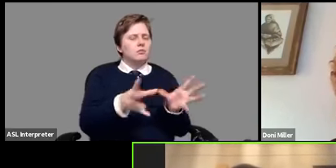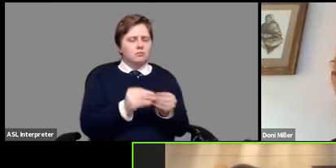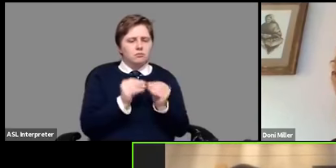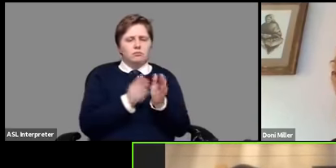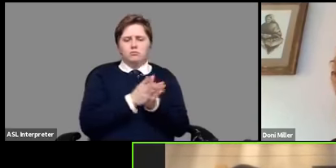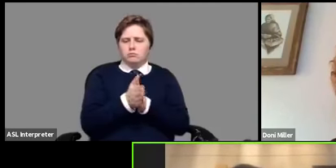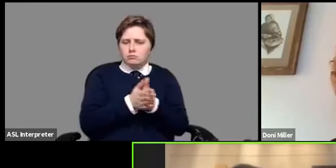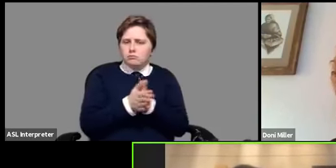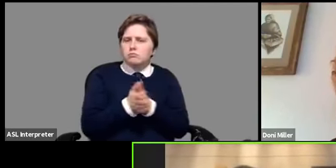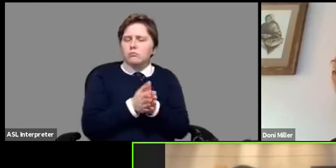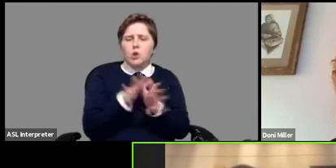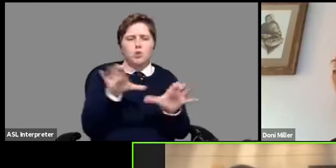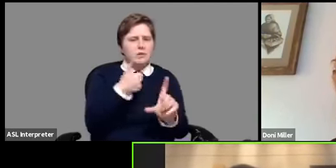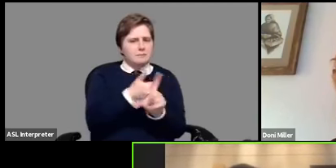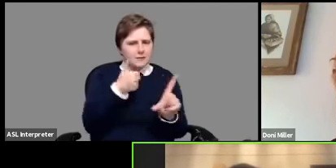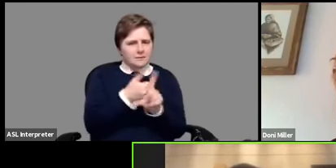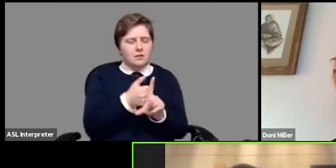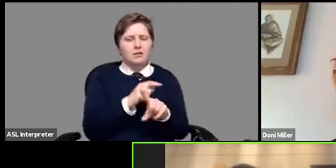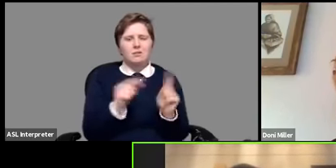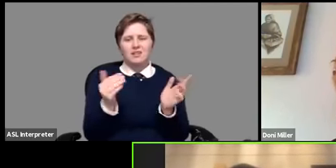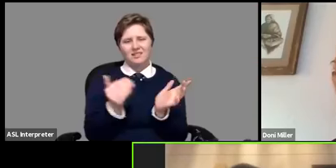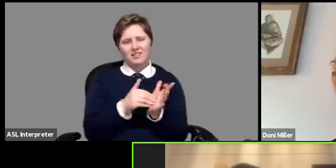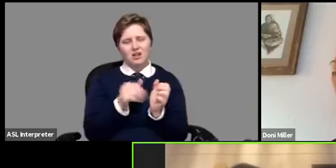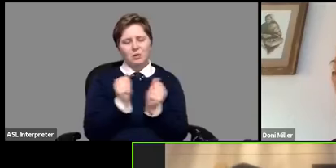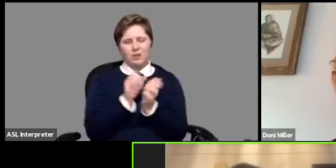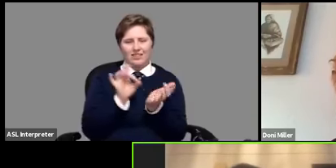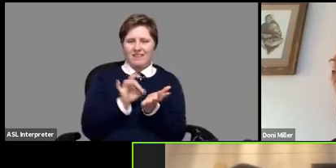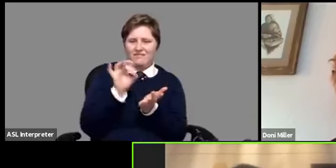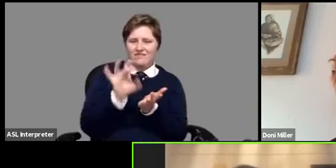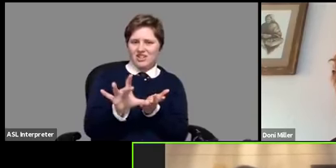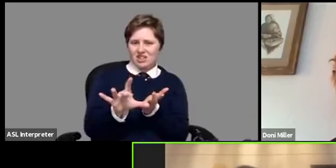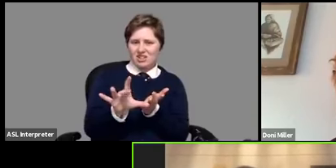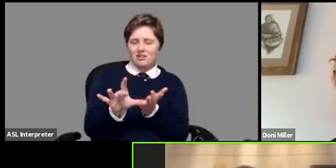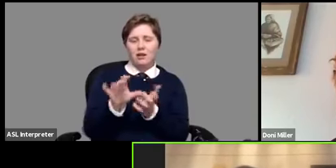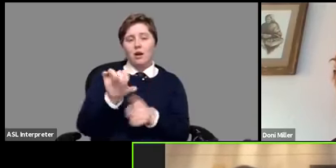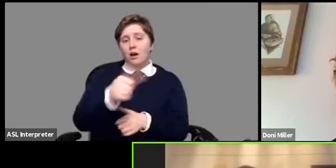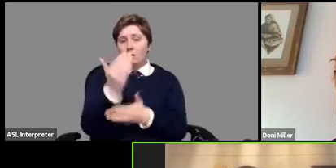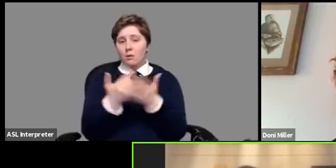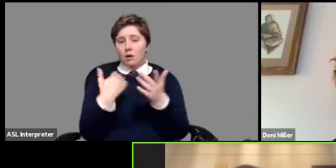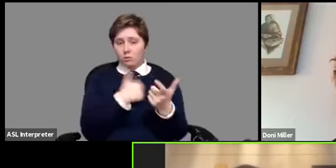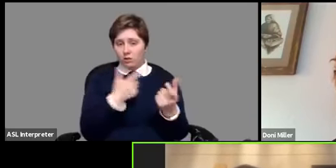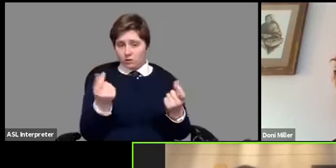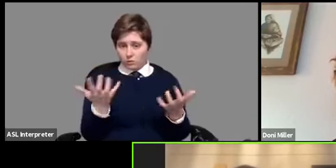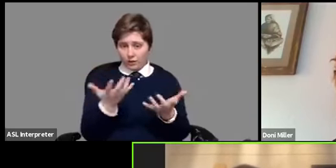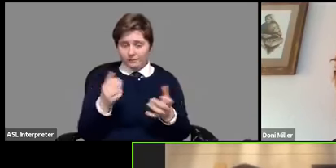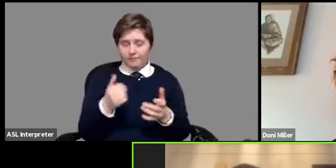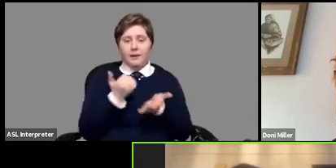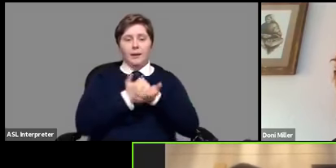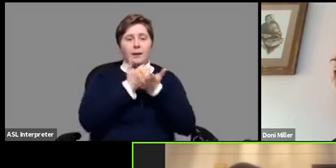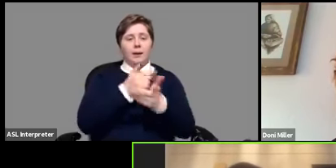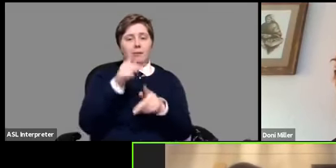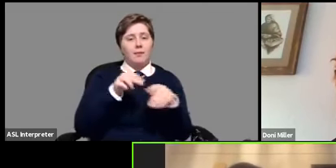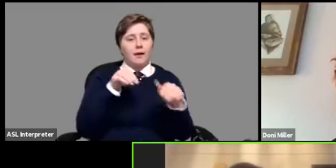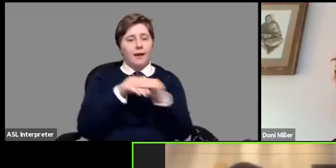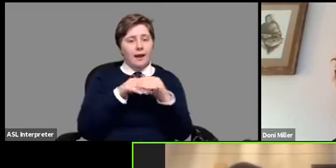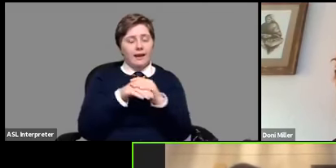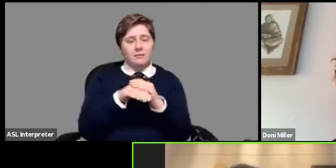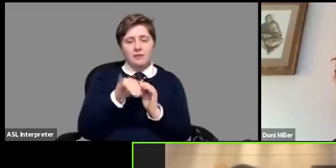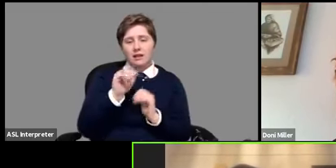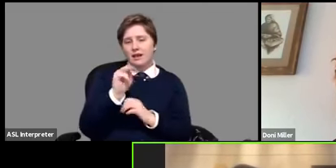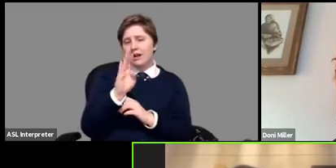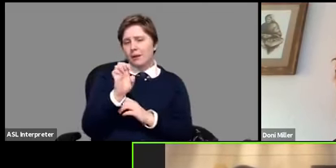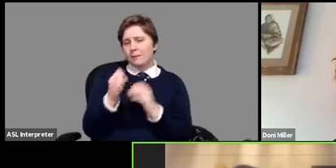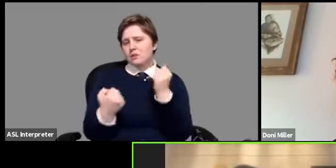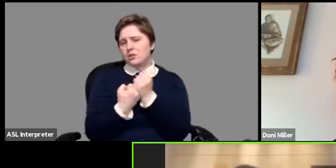to do it themselves but and again with the eviction thing another part of what we do is help people access income supports